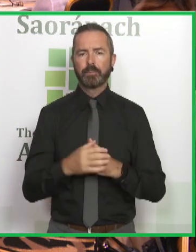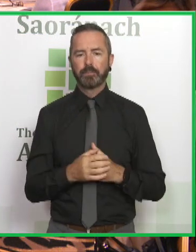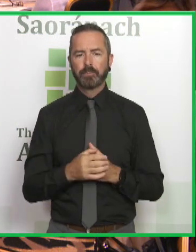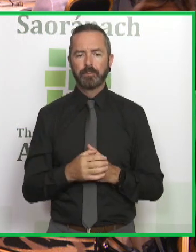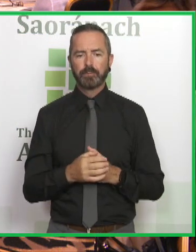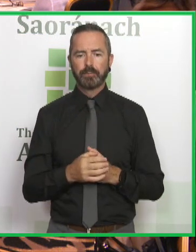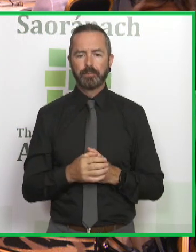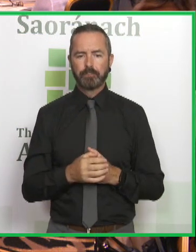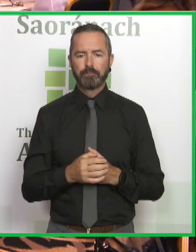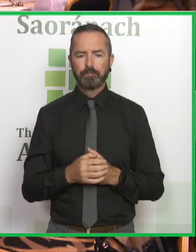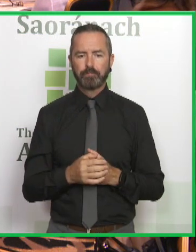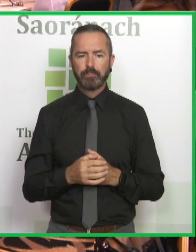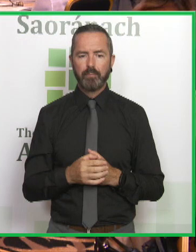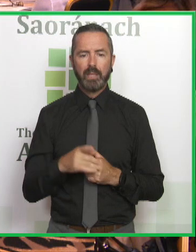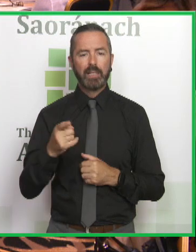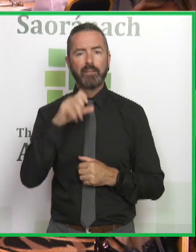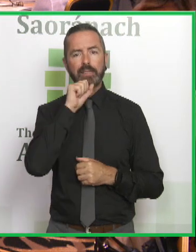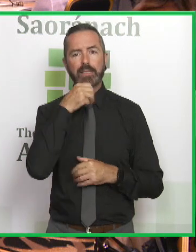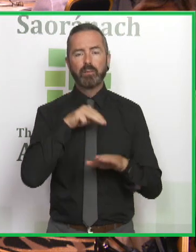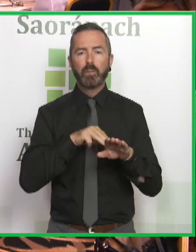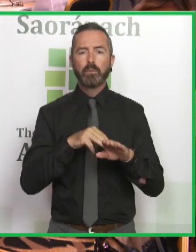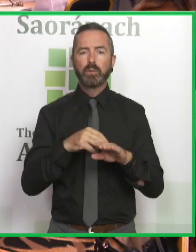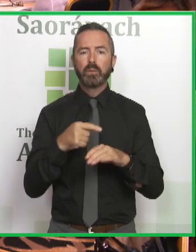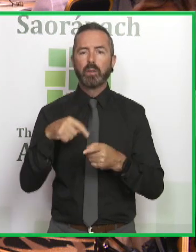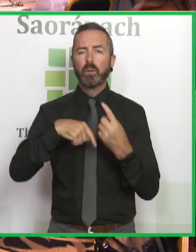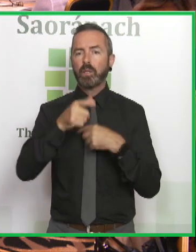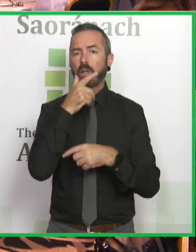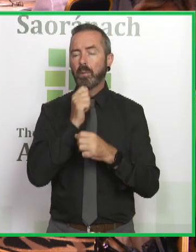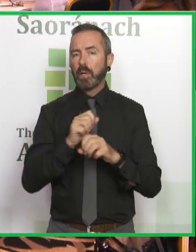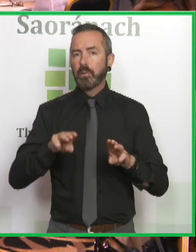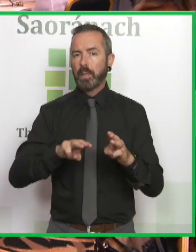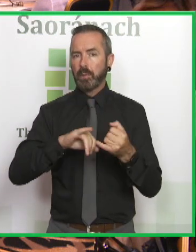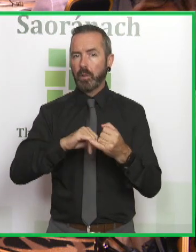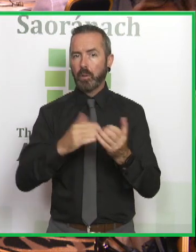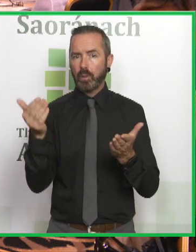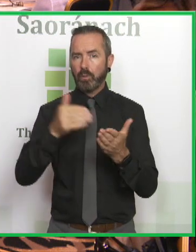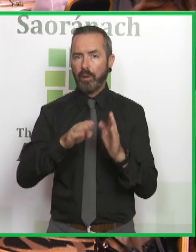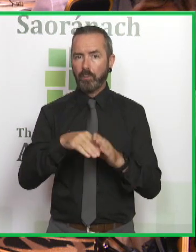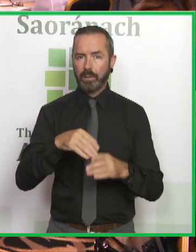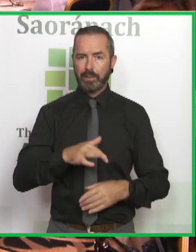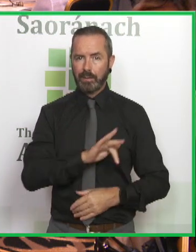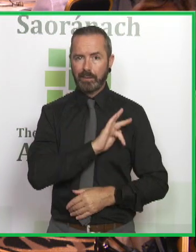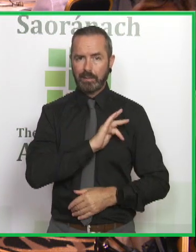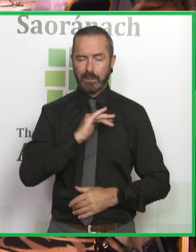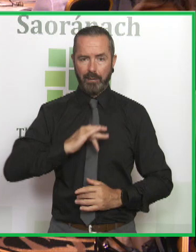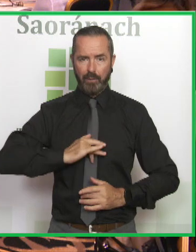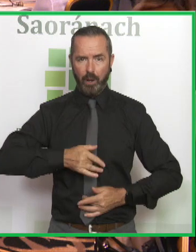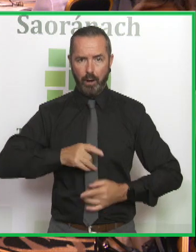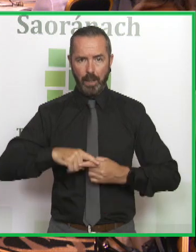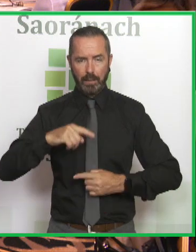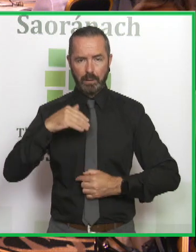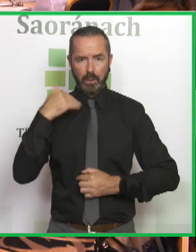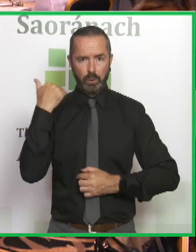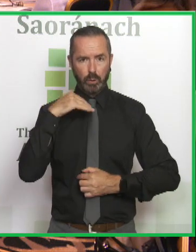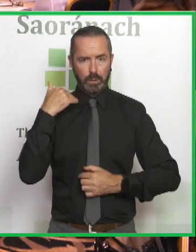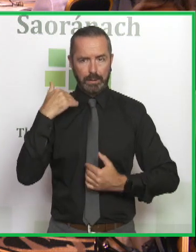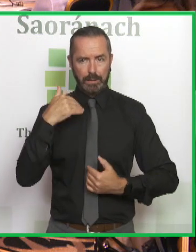present with very severe problems. So we're talking about people who are presenting with self-harm or suicidal ideation, and those are, in general,